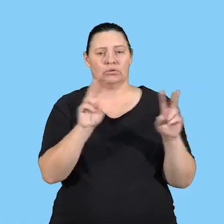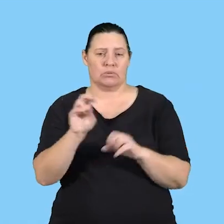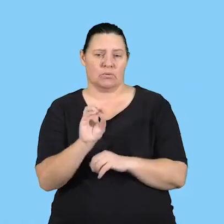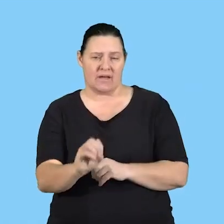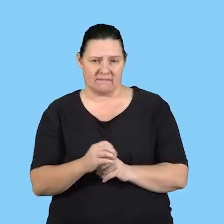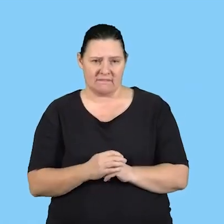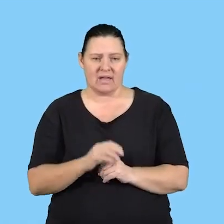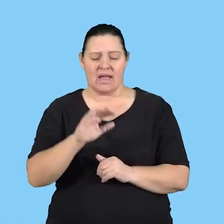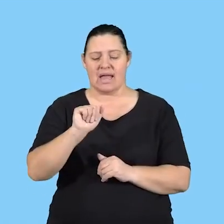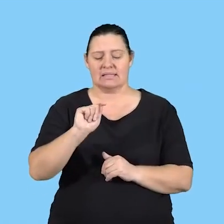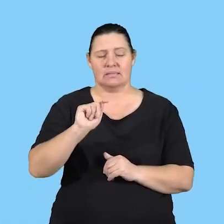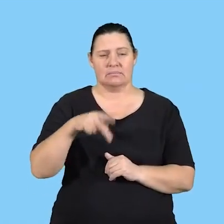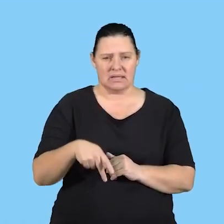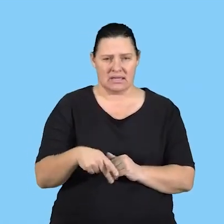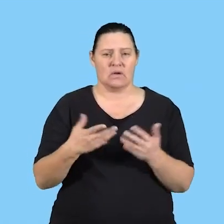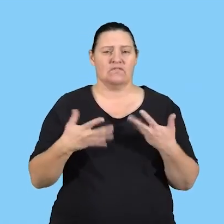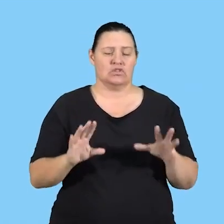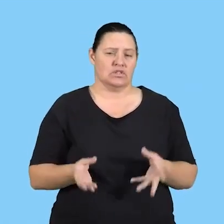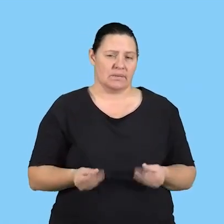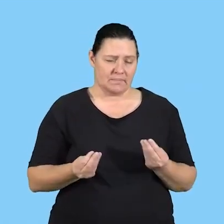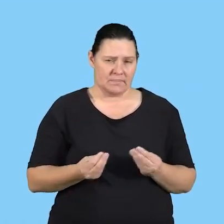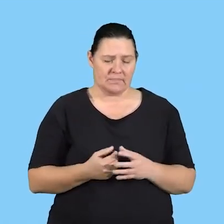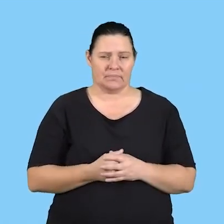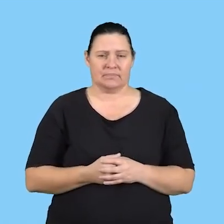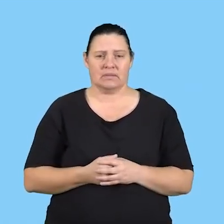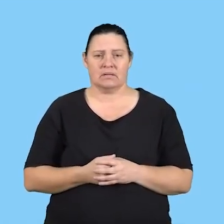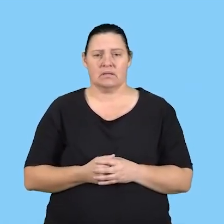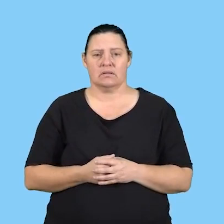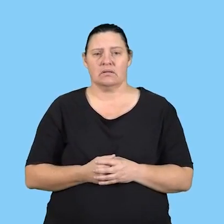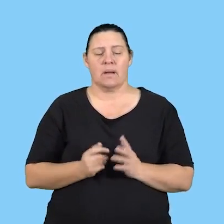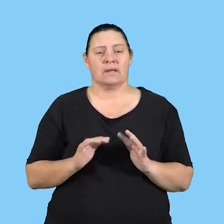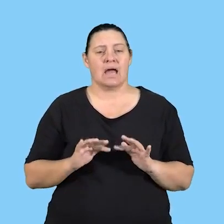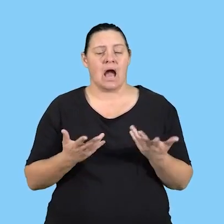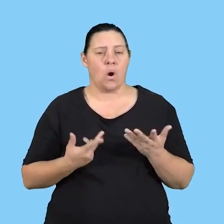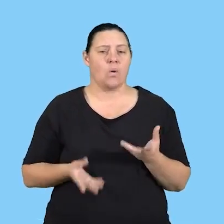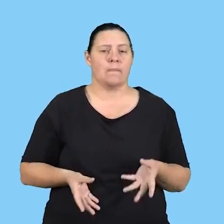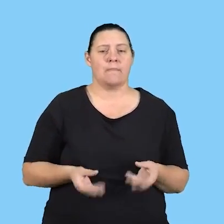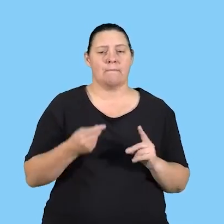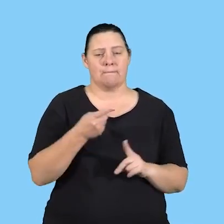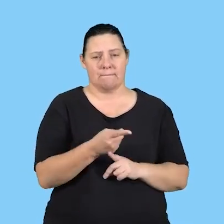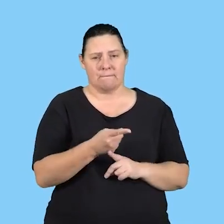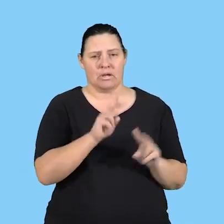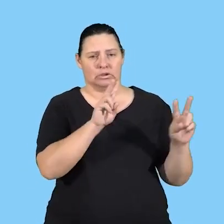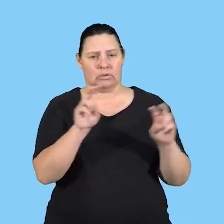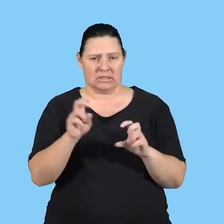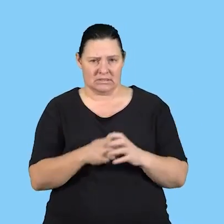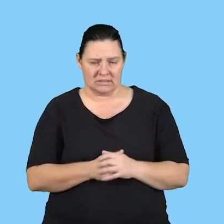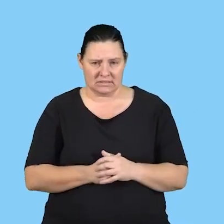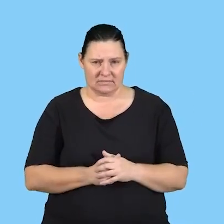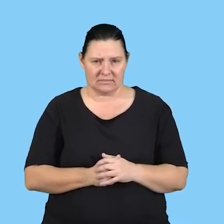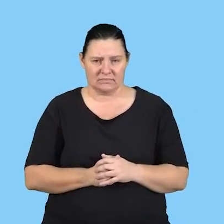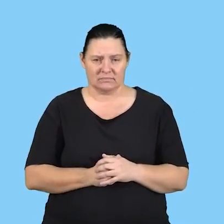we have in the ATPs that you already have, but how did we arrive at these topics?